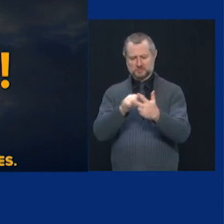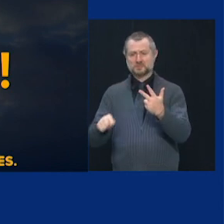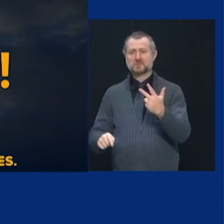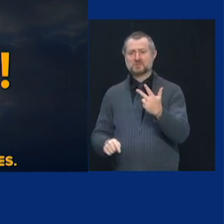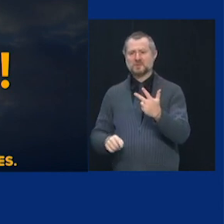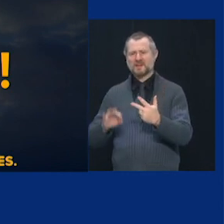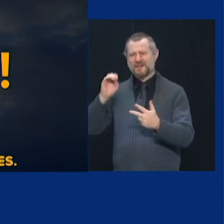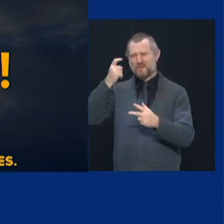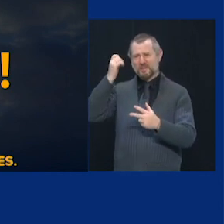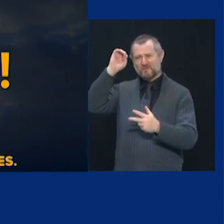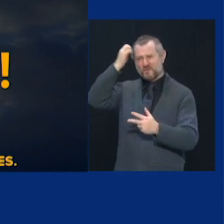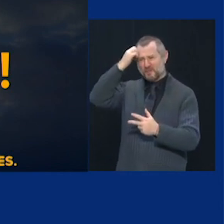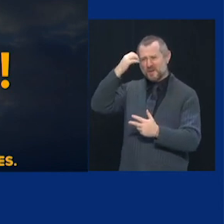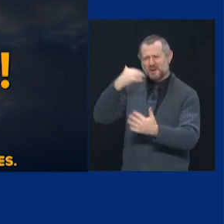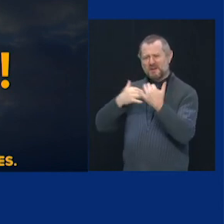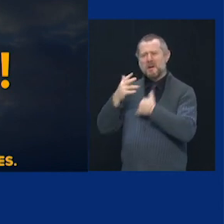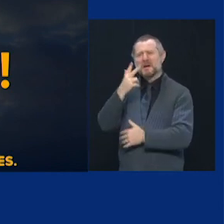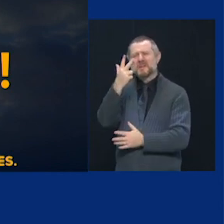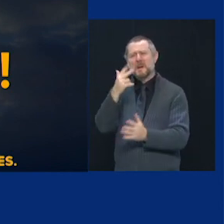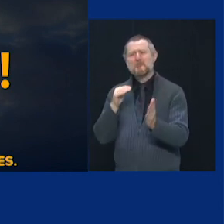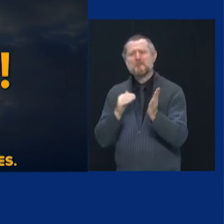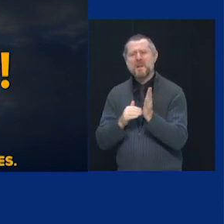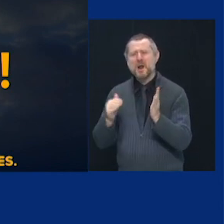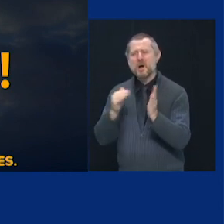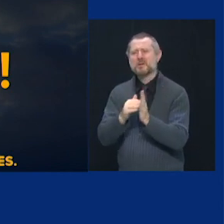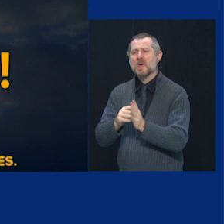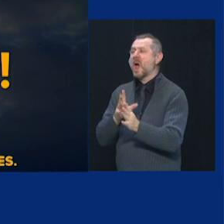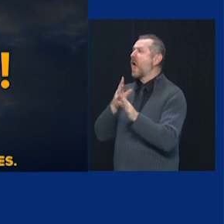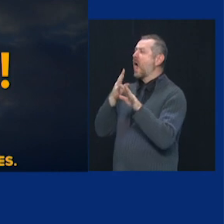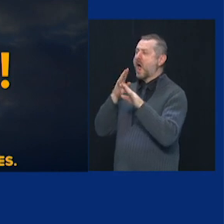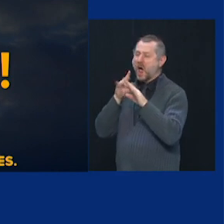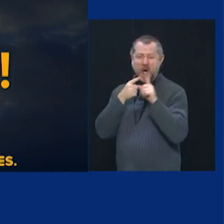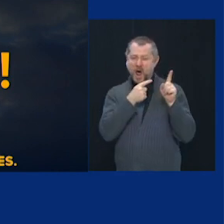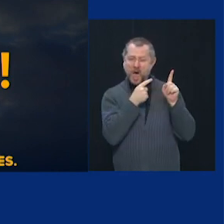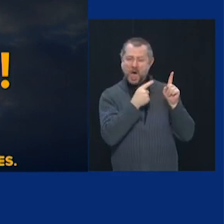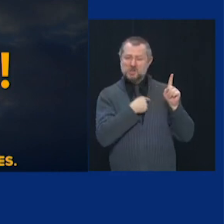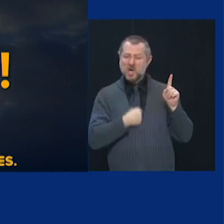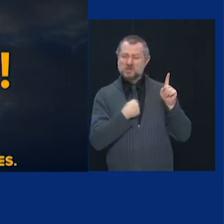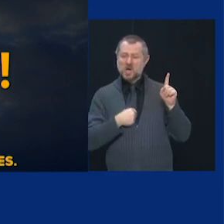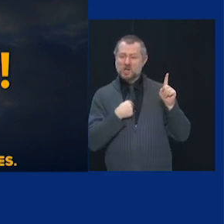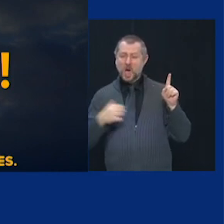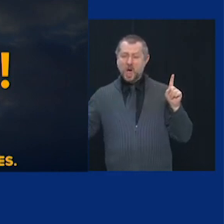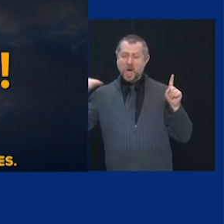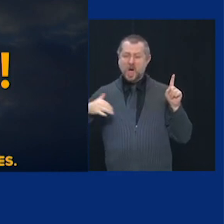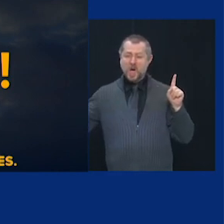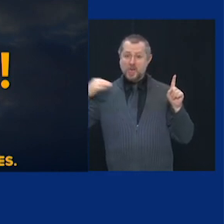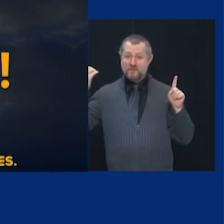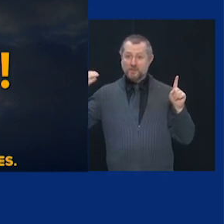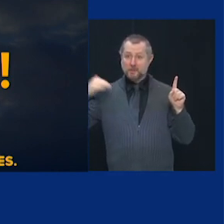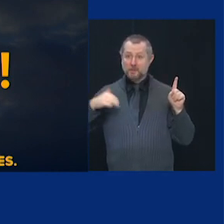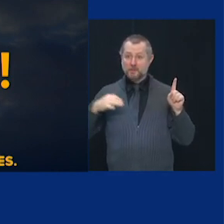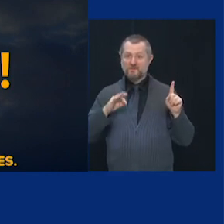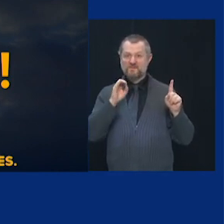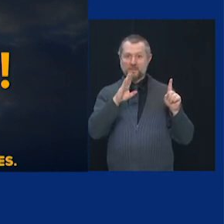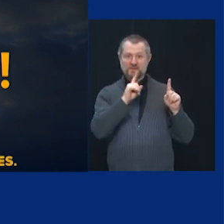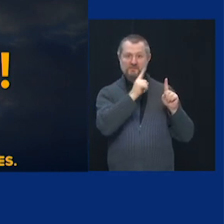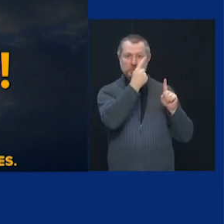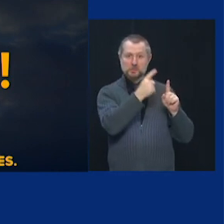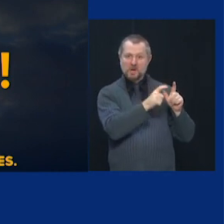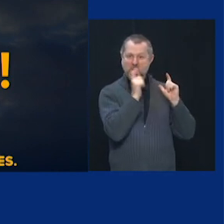they were still pointing to China. China travel ban was February 1st. There wasn't a ban from Europe until March